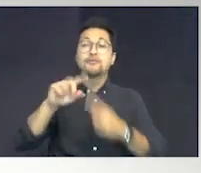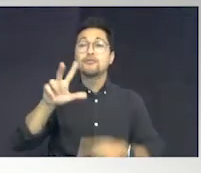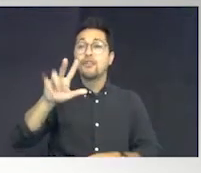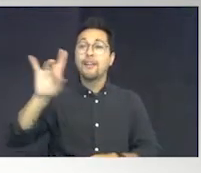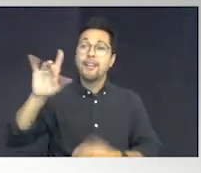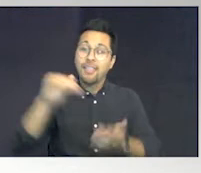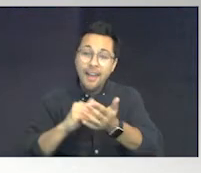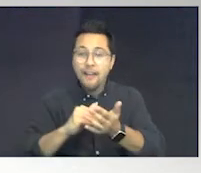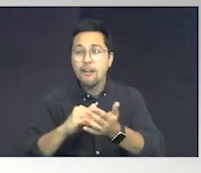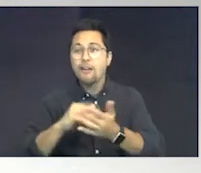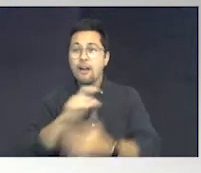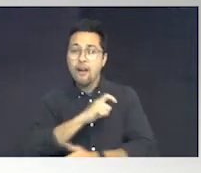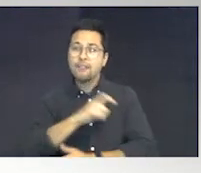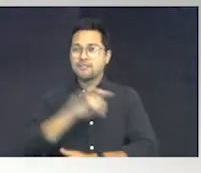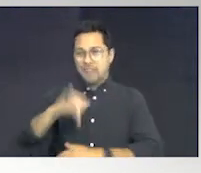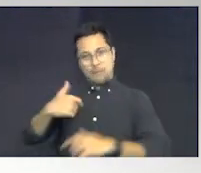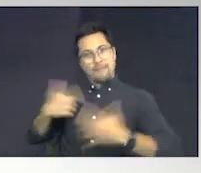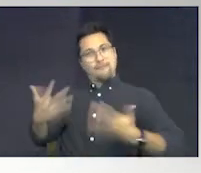Hello.